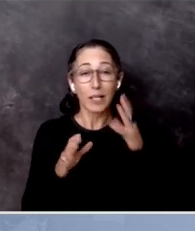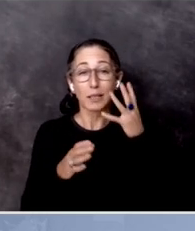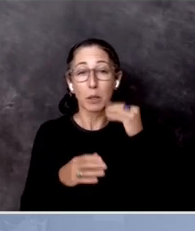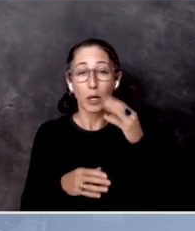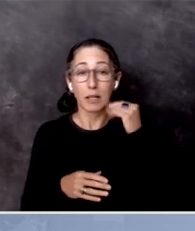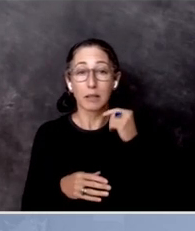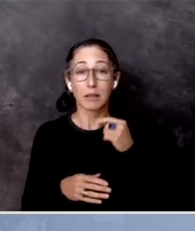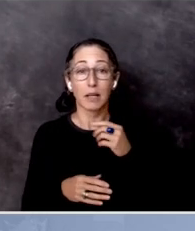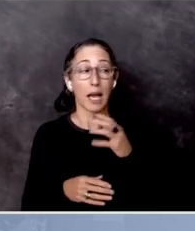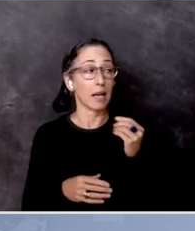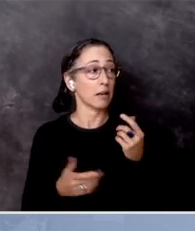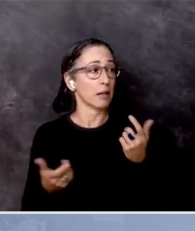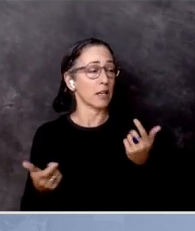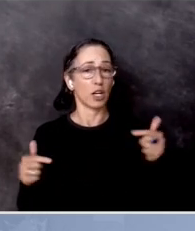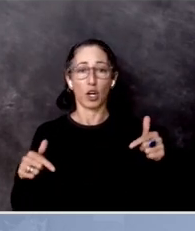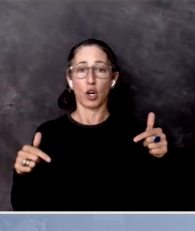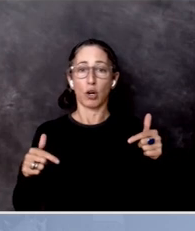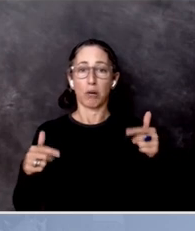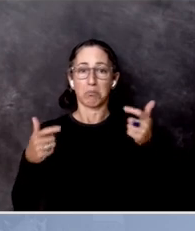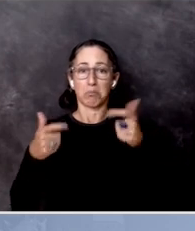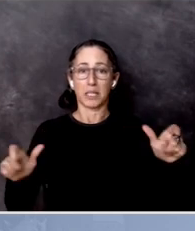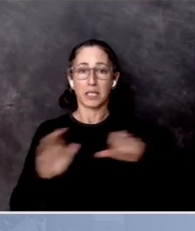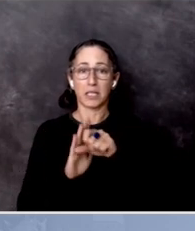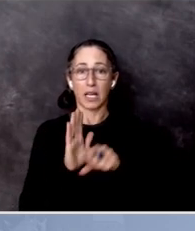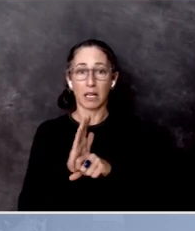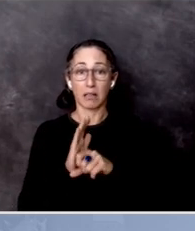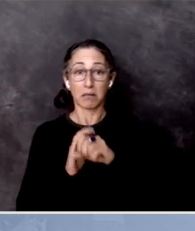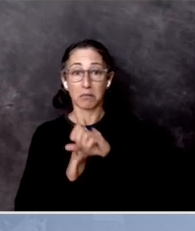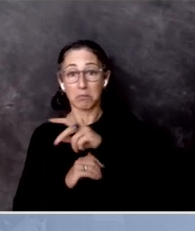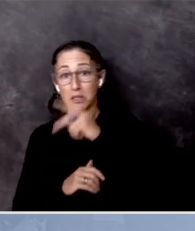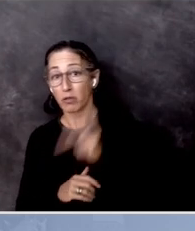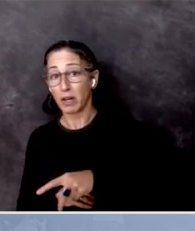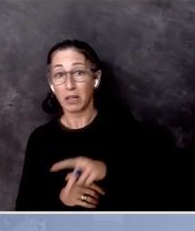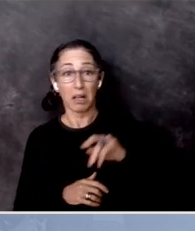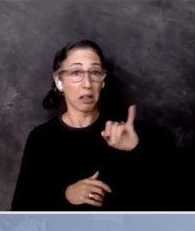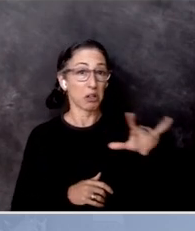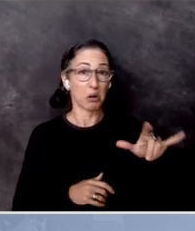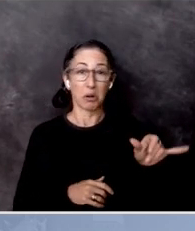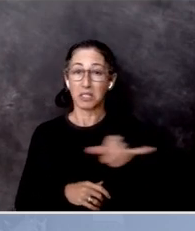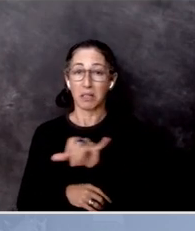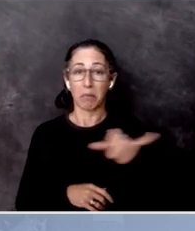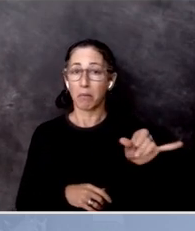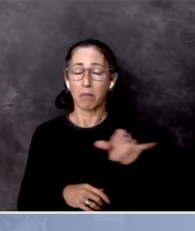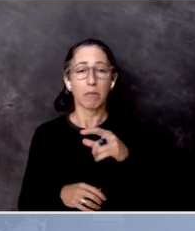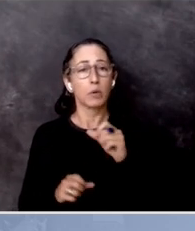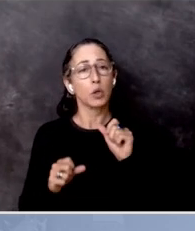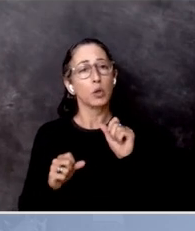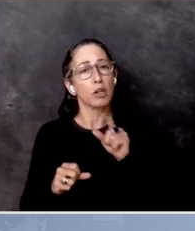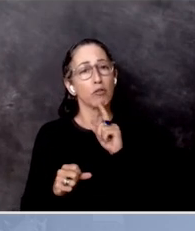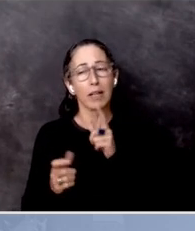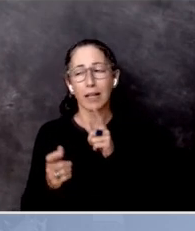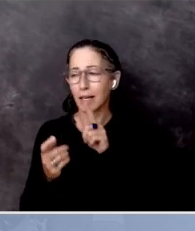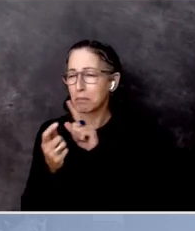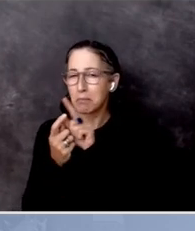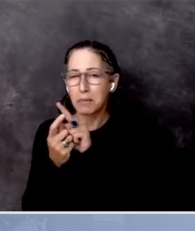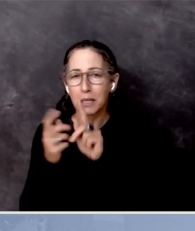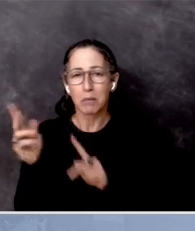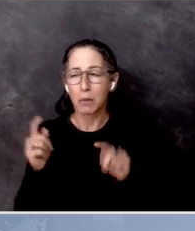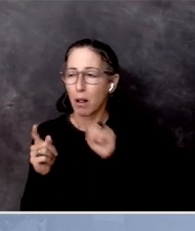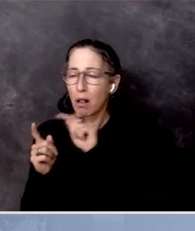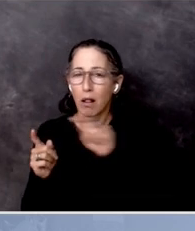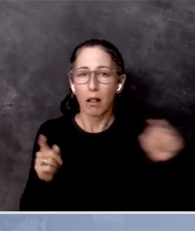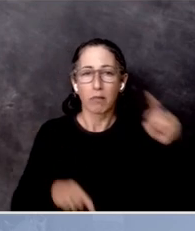like Pennsylvania or Illinois, because it allows you to meet people from all different kinds of the state and form